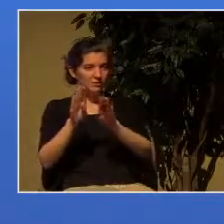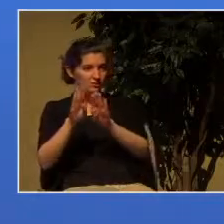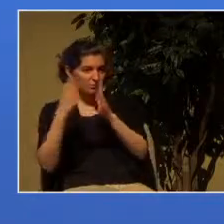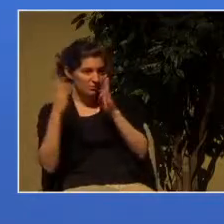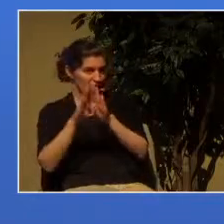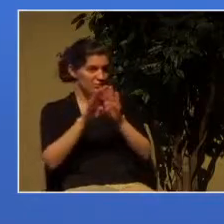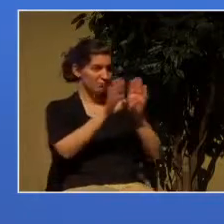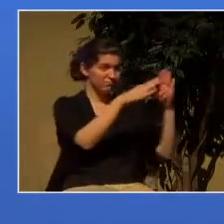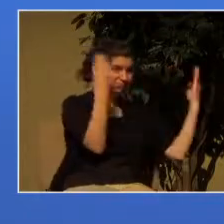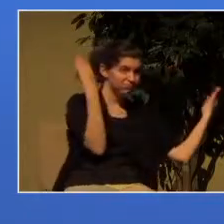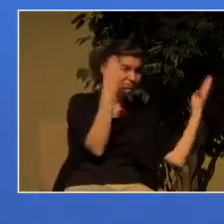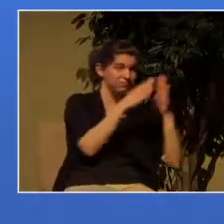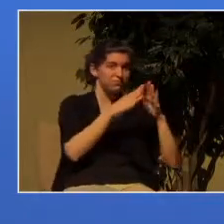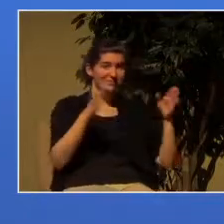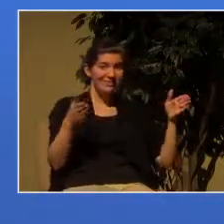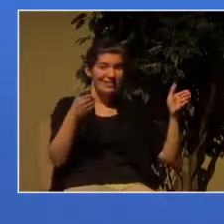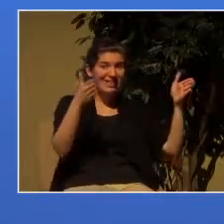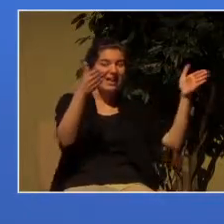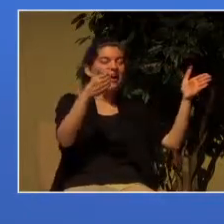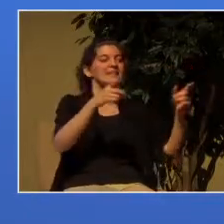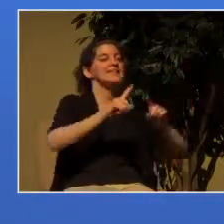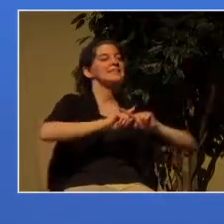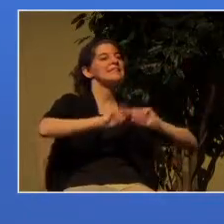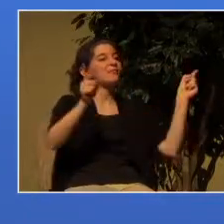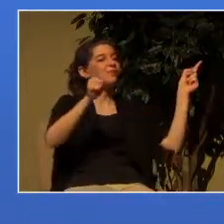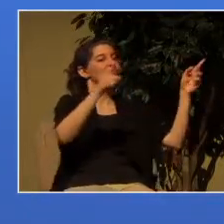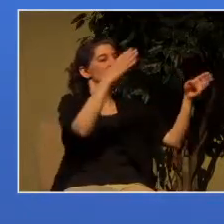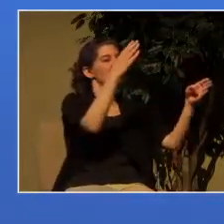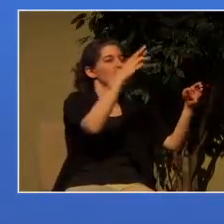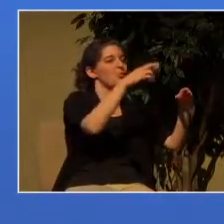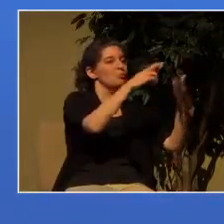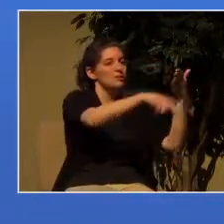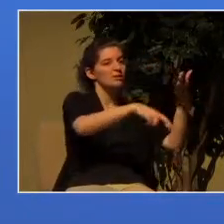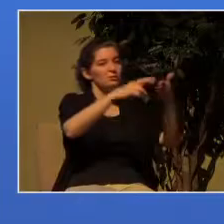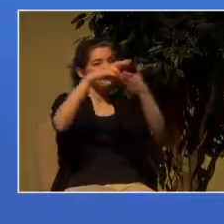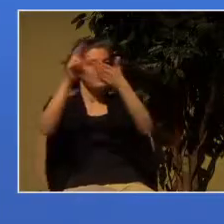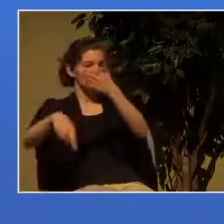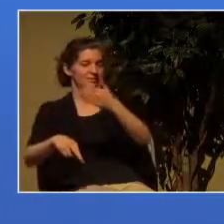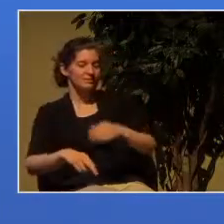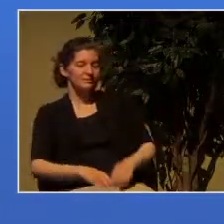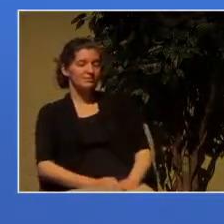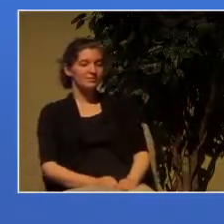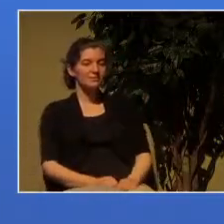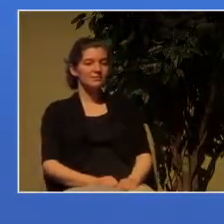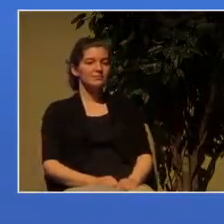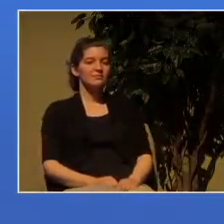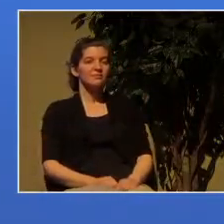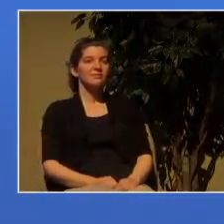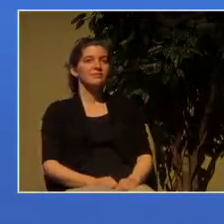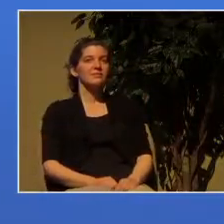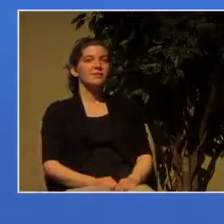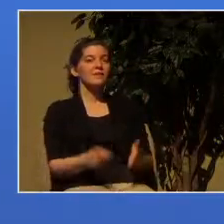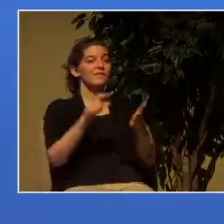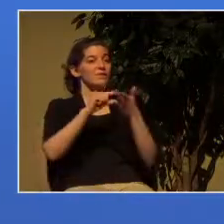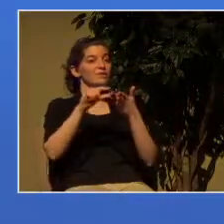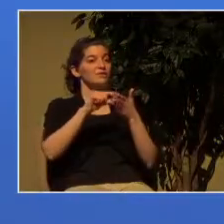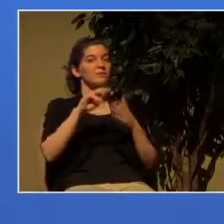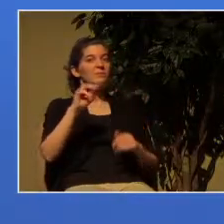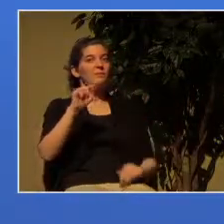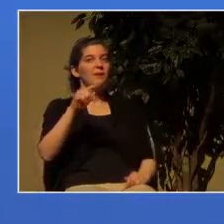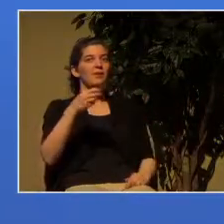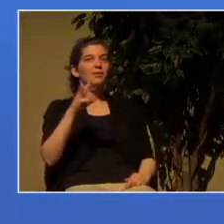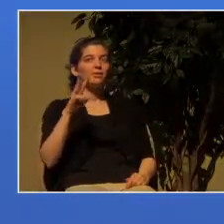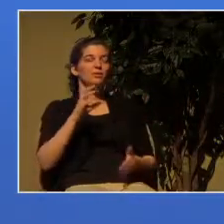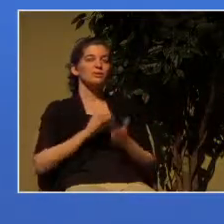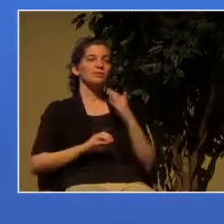destinations listen again to the scripture moving it on to Matthew 7 verse 13